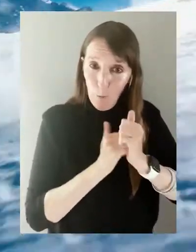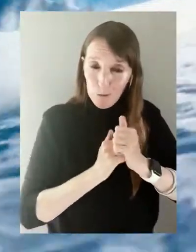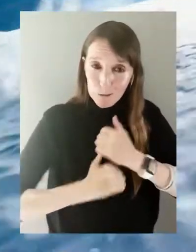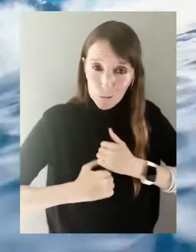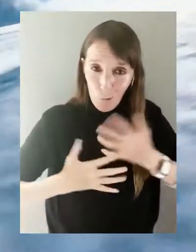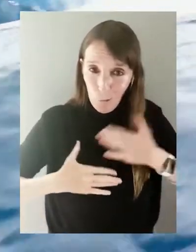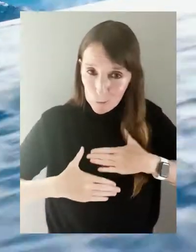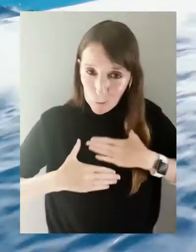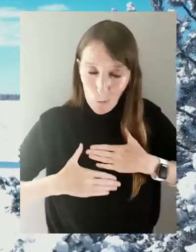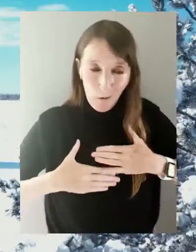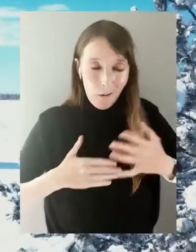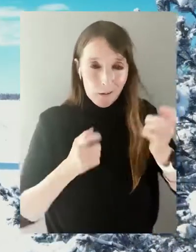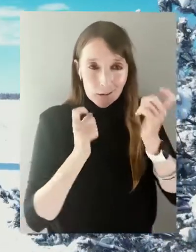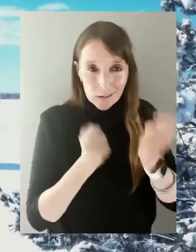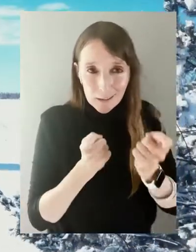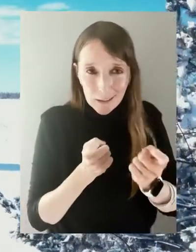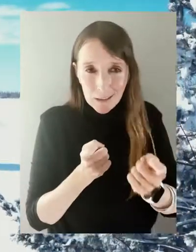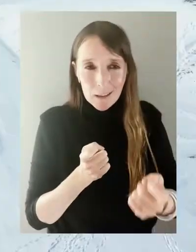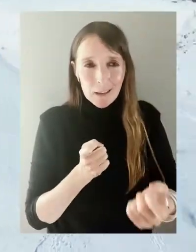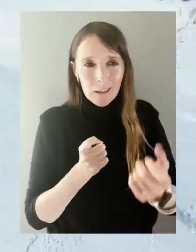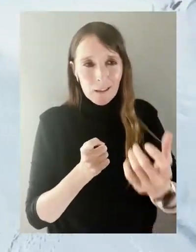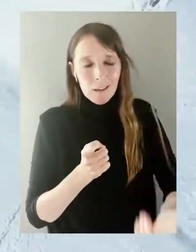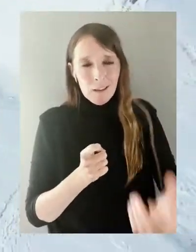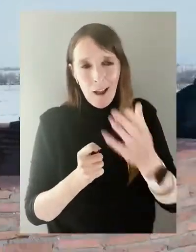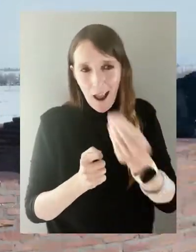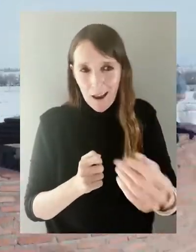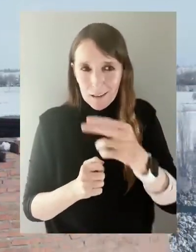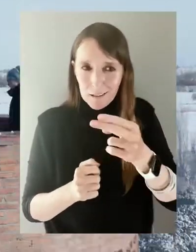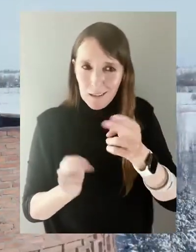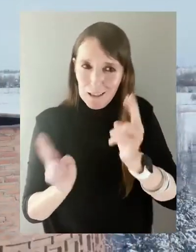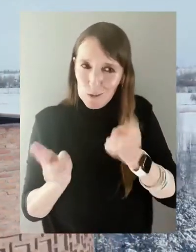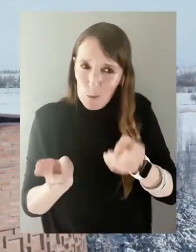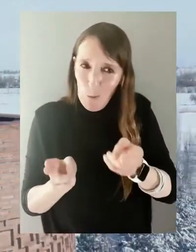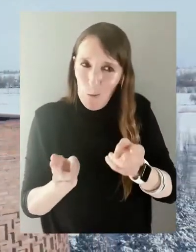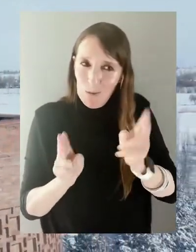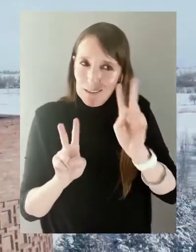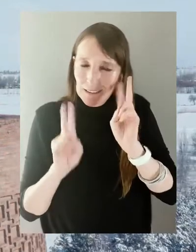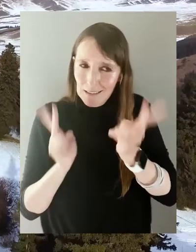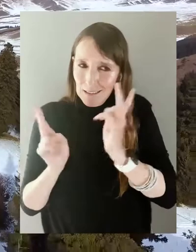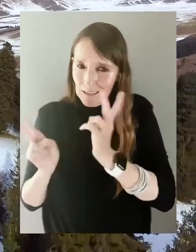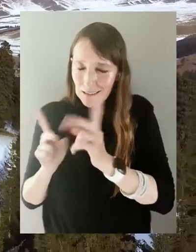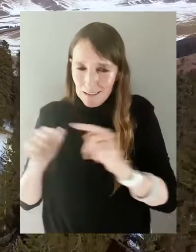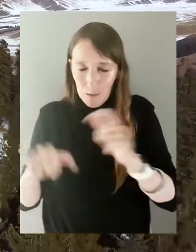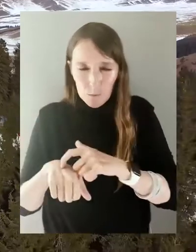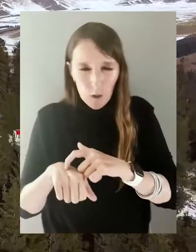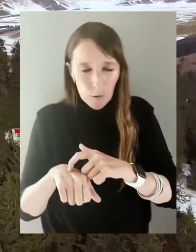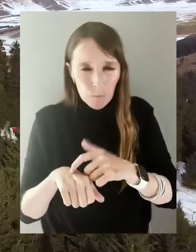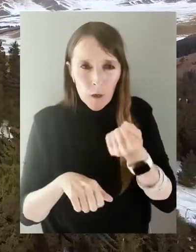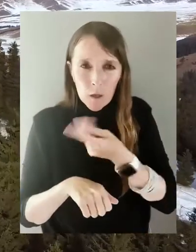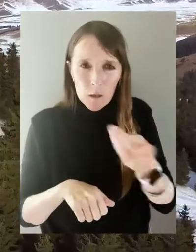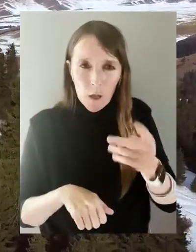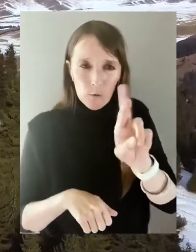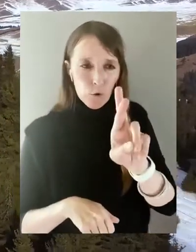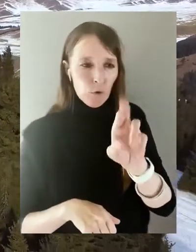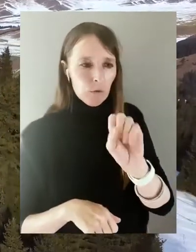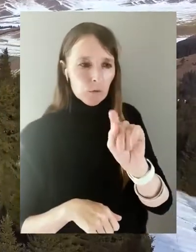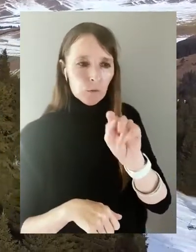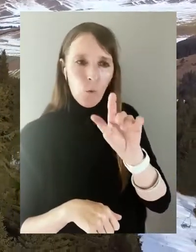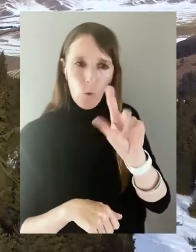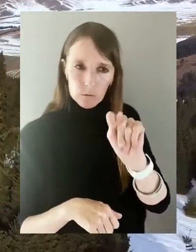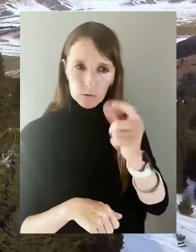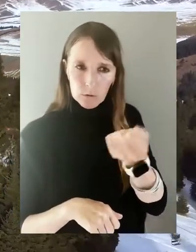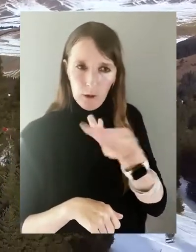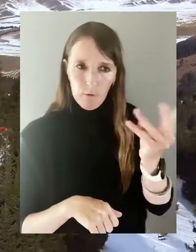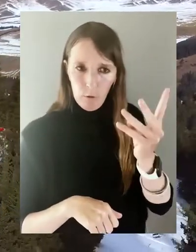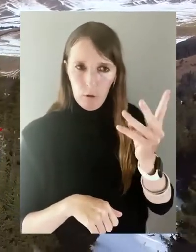enjoy skiing as well as exploring culture and historical sites at the same time. There are several ski resorts in